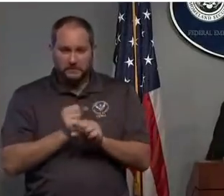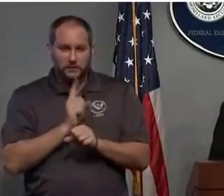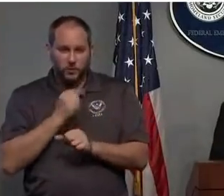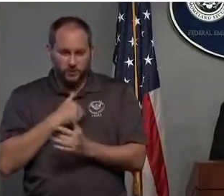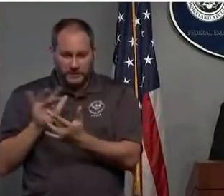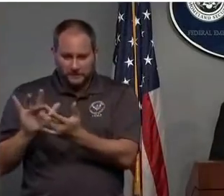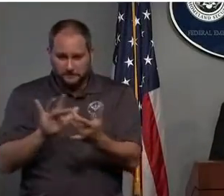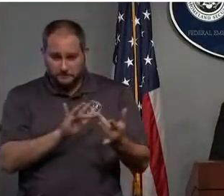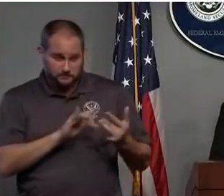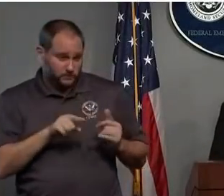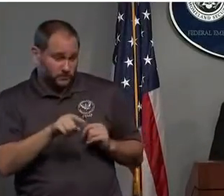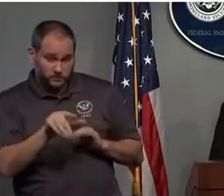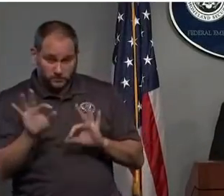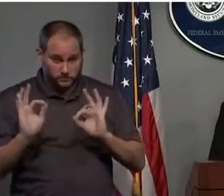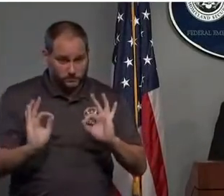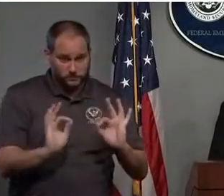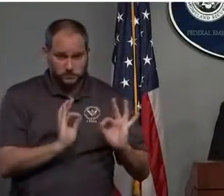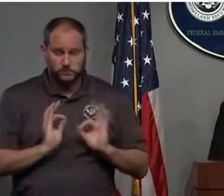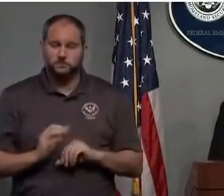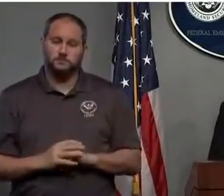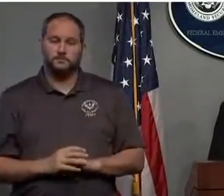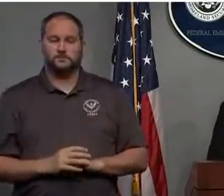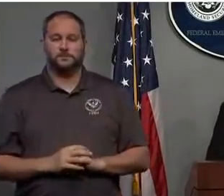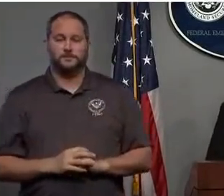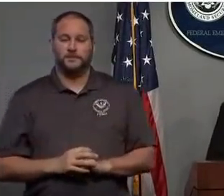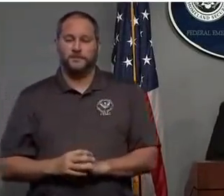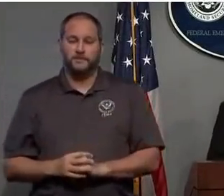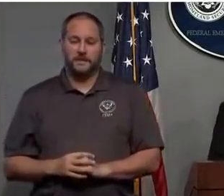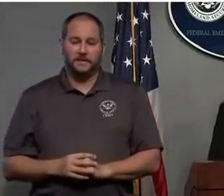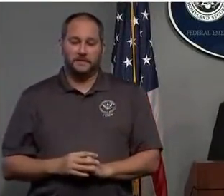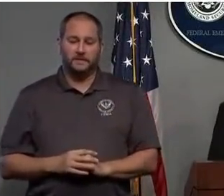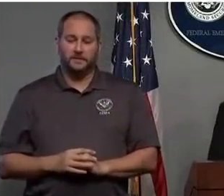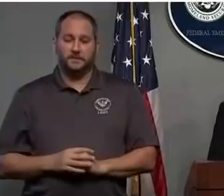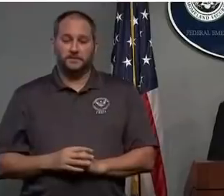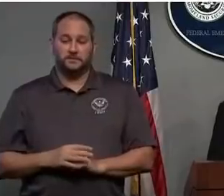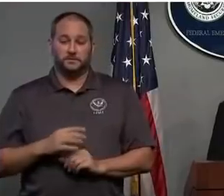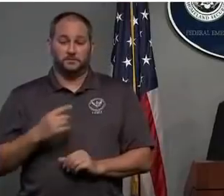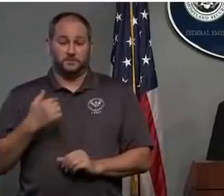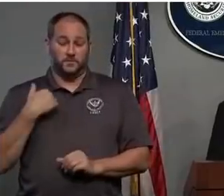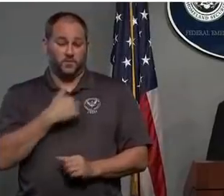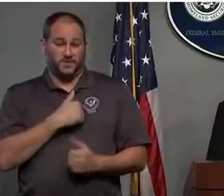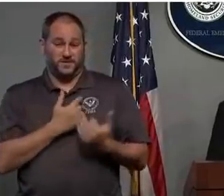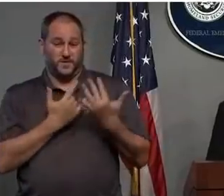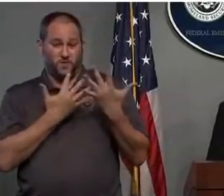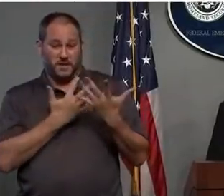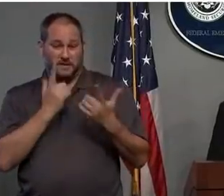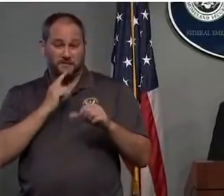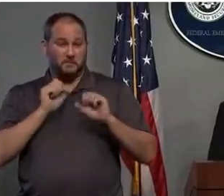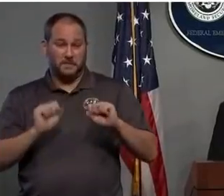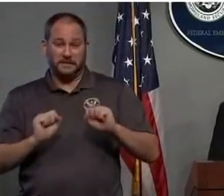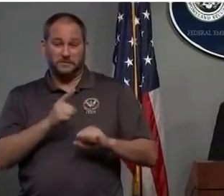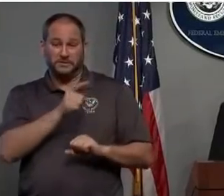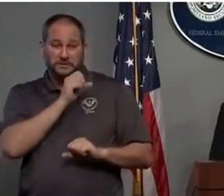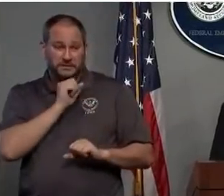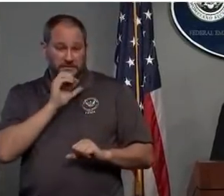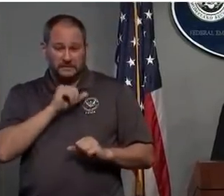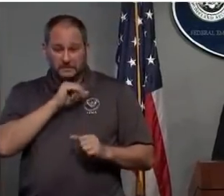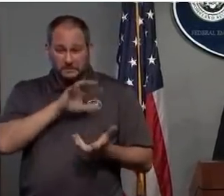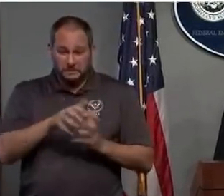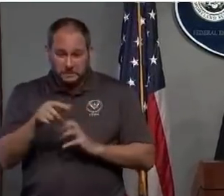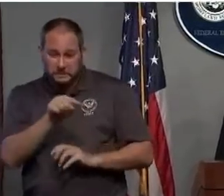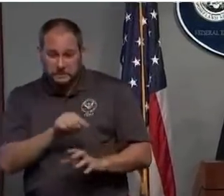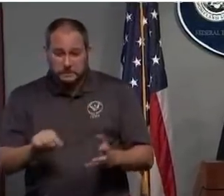We're looking for the potential debris mission, however, debris in the form of livestock, specifically